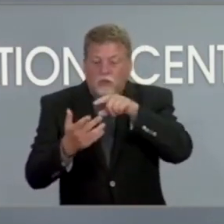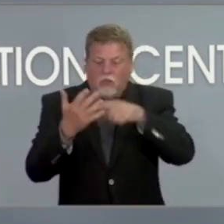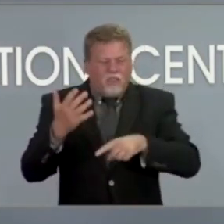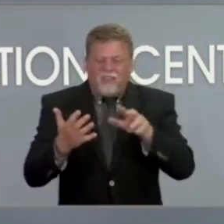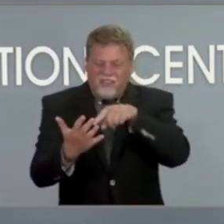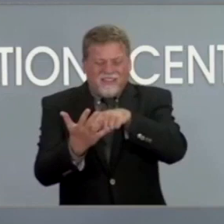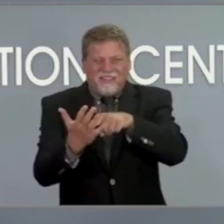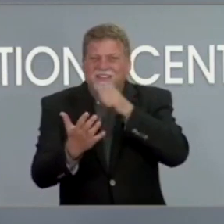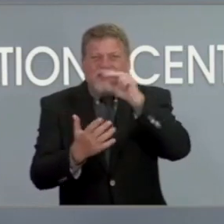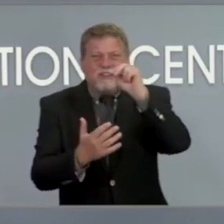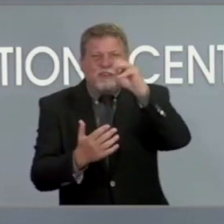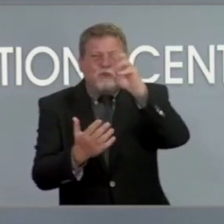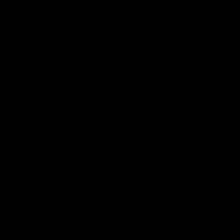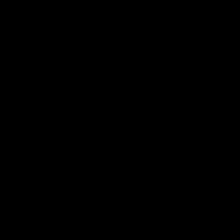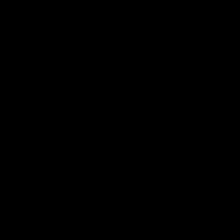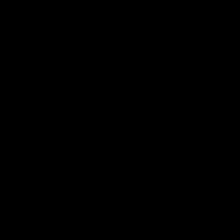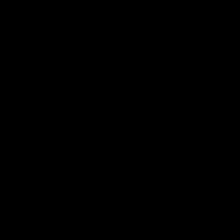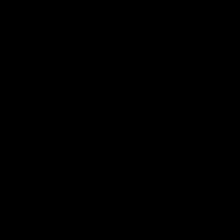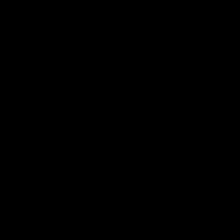medical information.